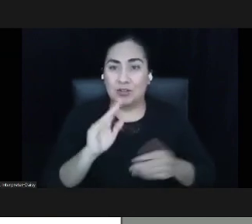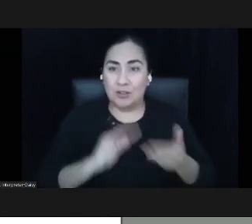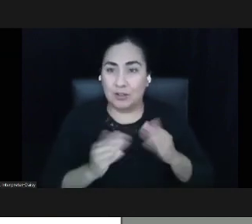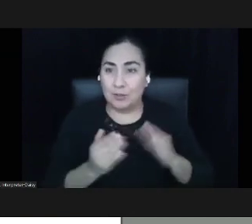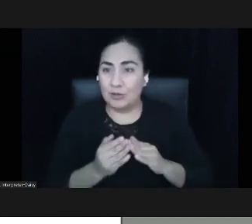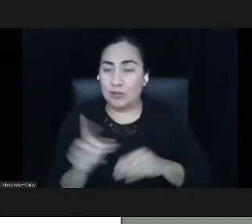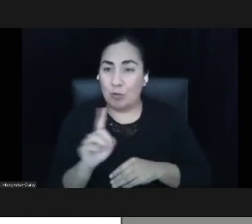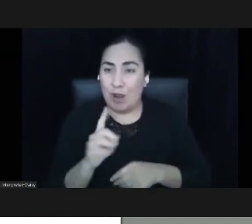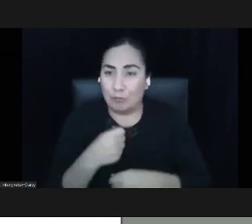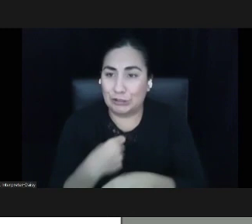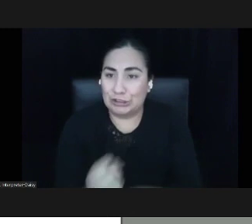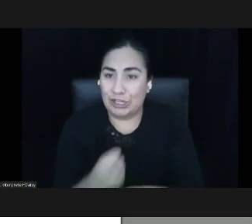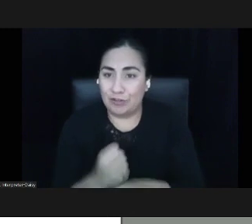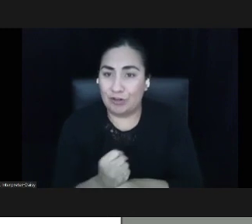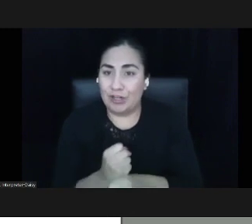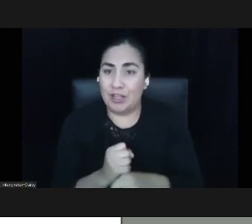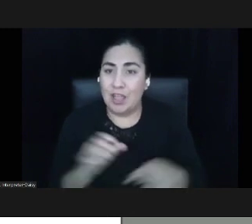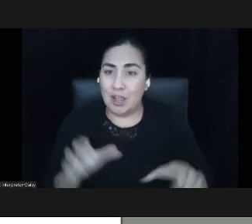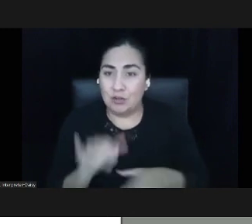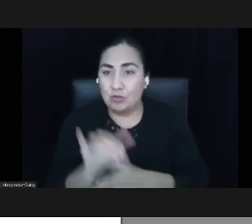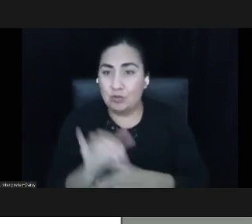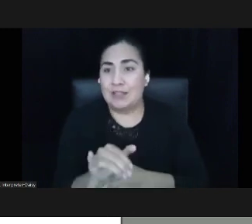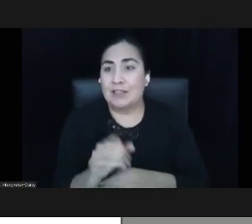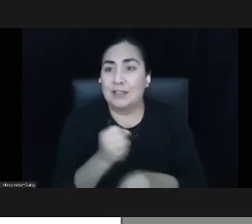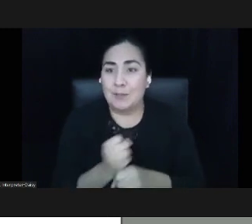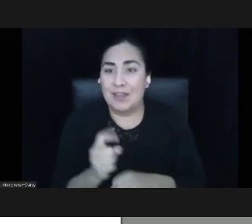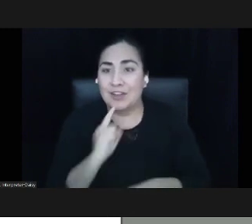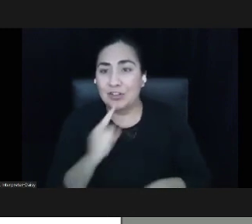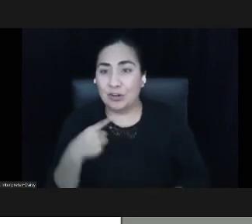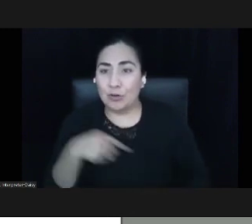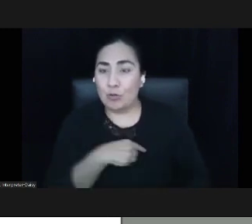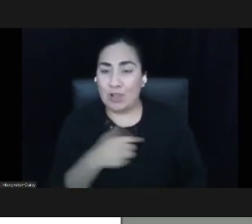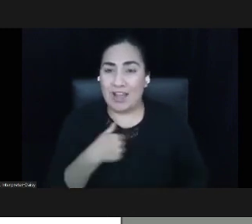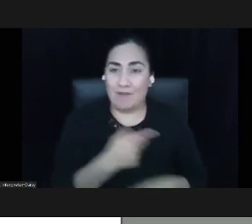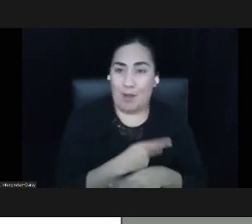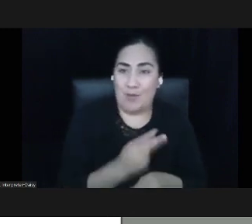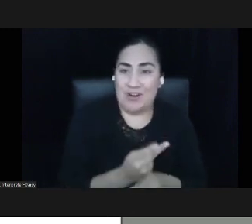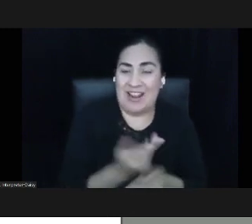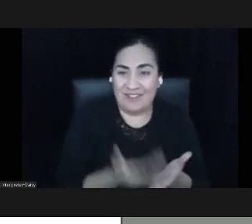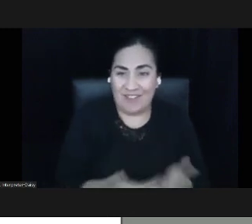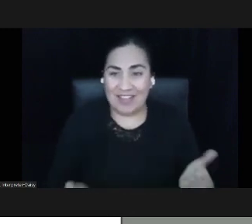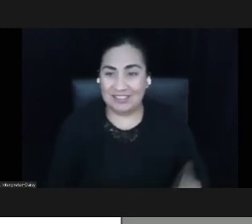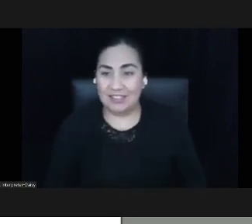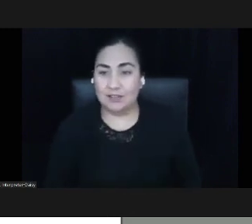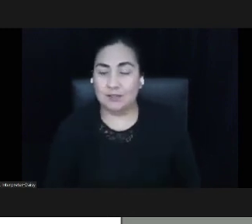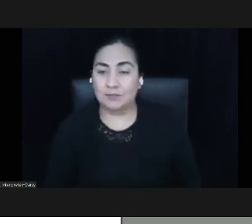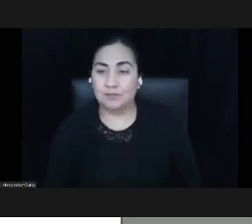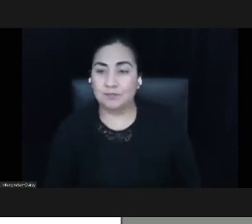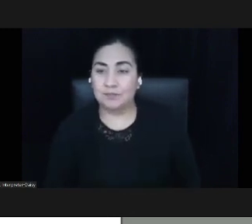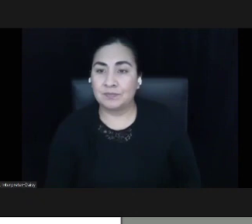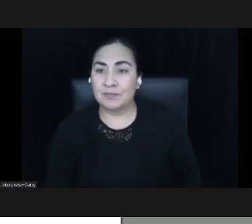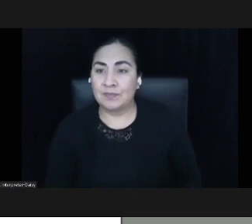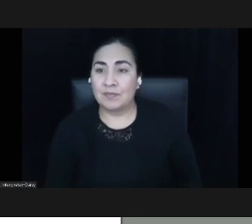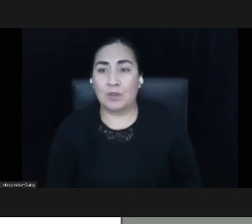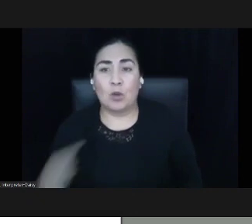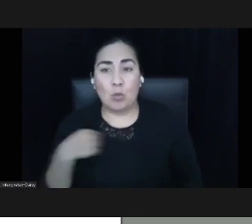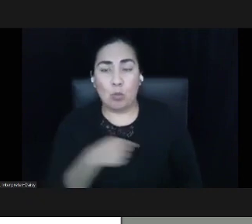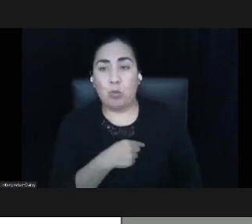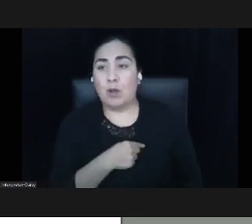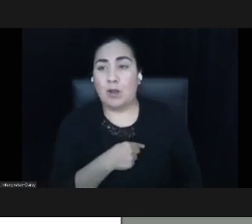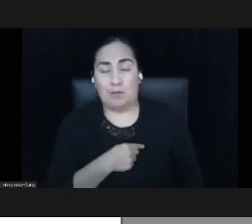This is why Justice Funders has decided to use our perch in philanthropy to call for a just transition in philanthropy.